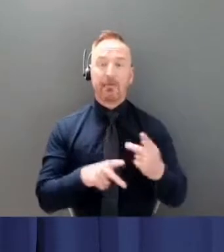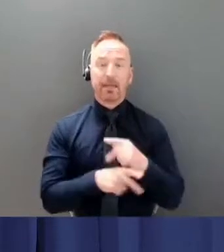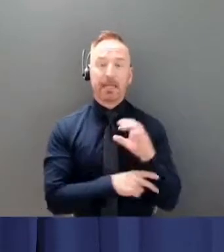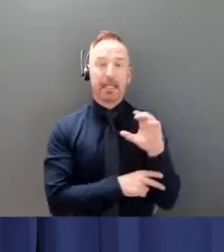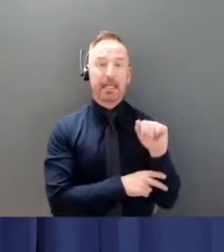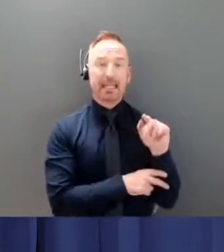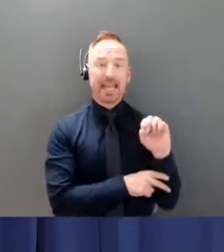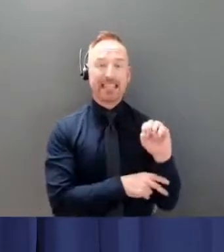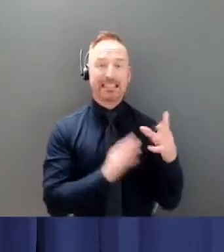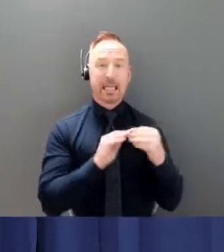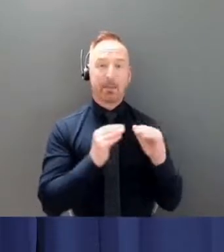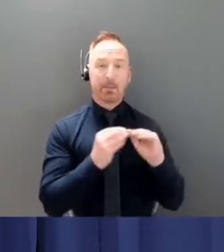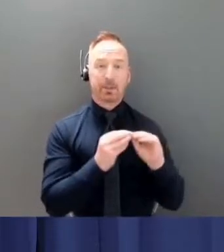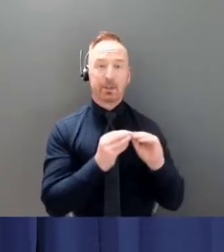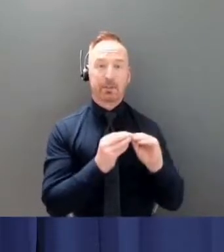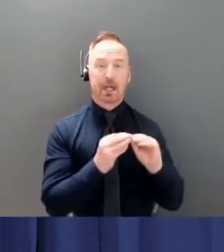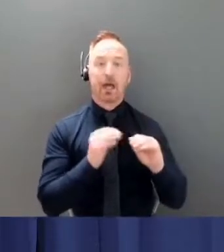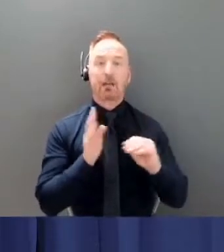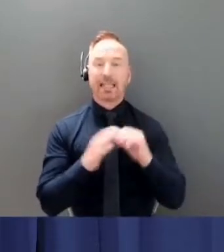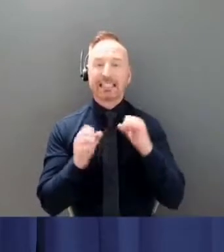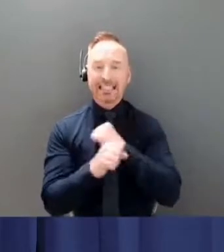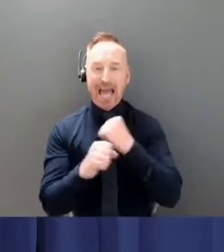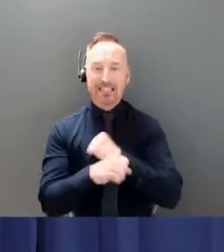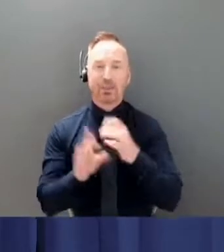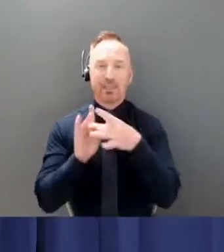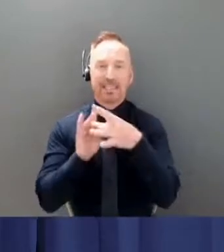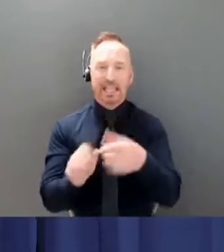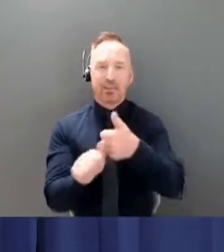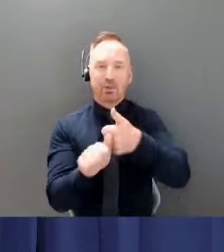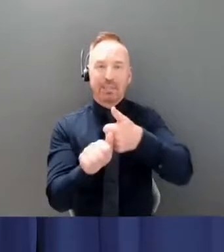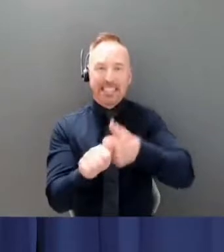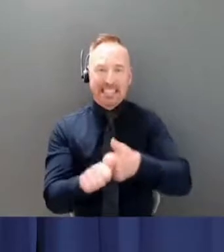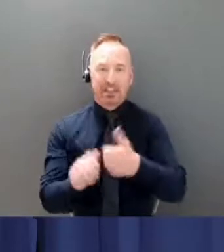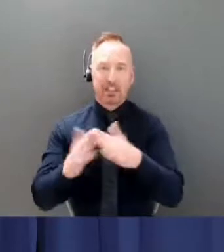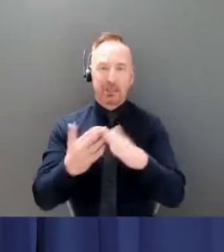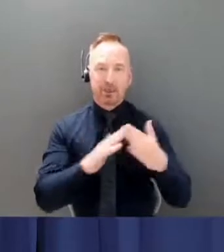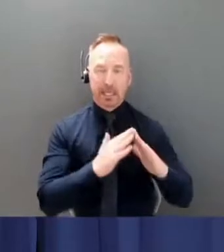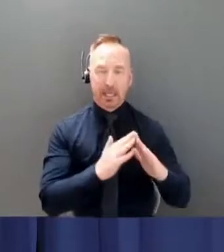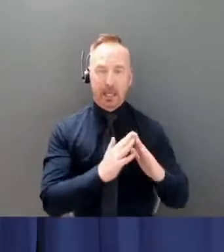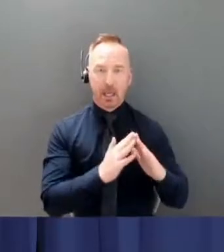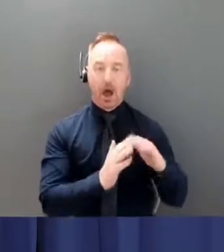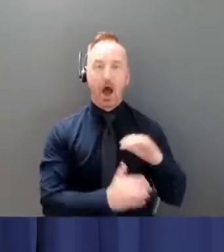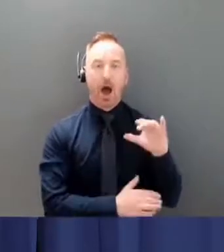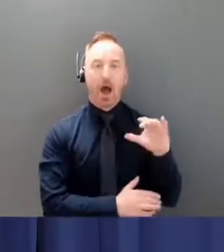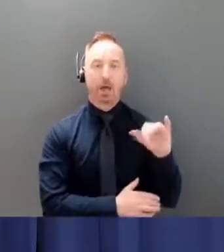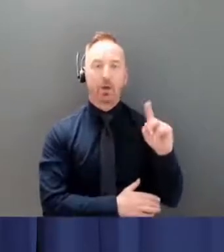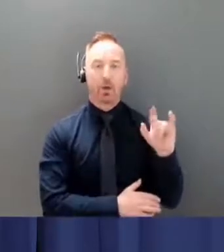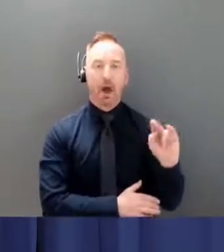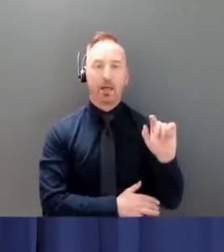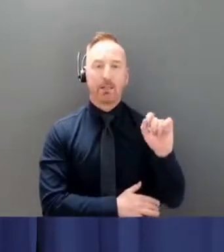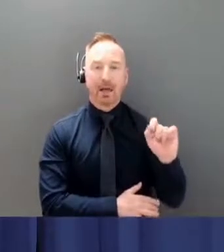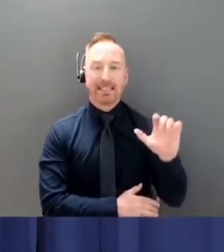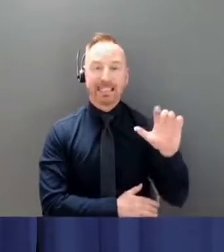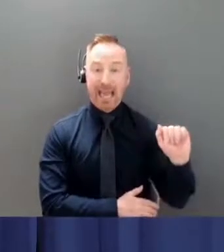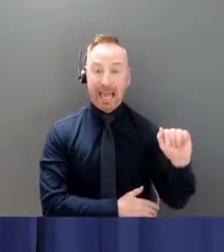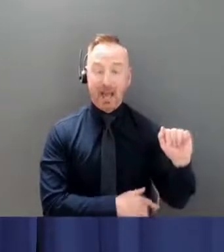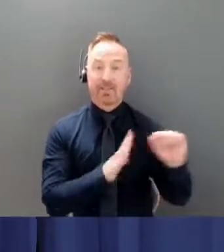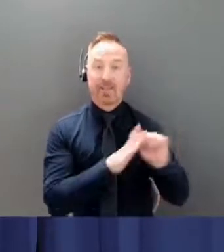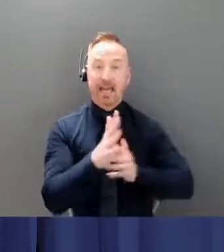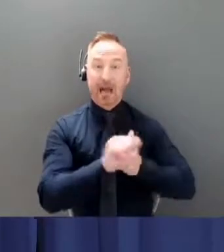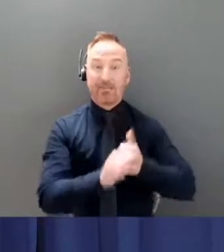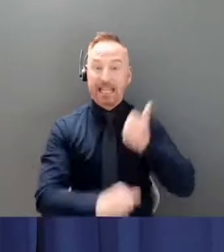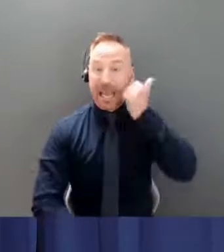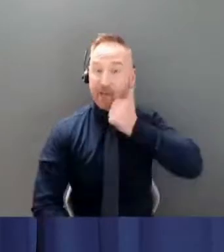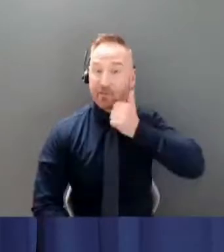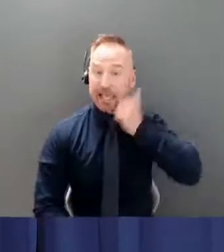community on uconn.ca and this won't be updated daily because there are a number